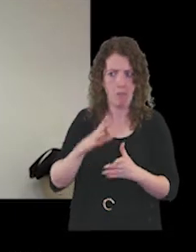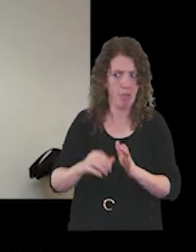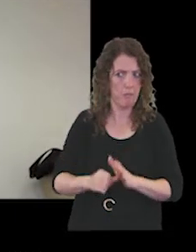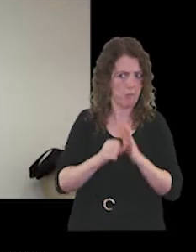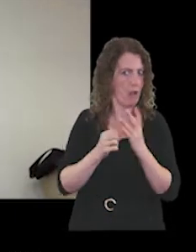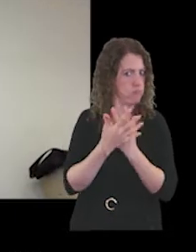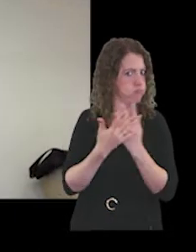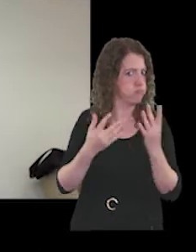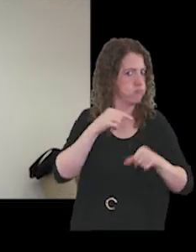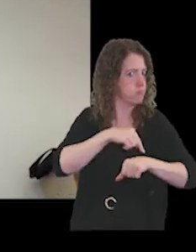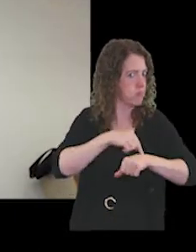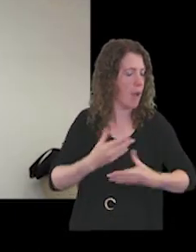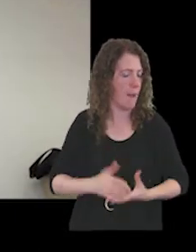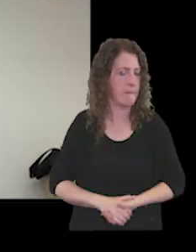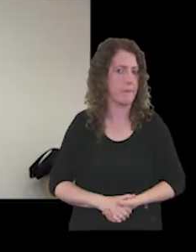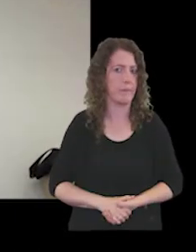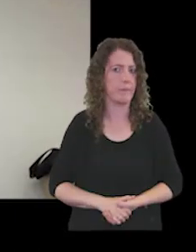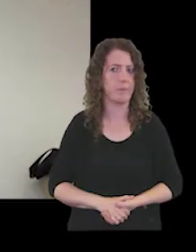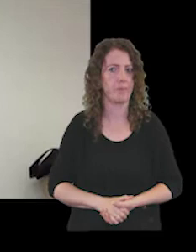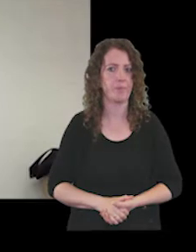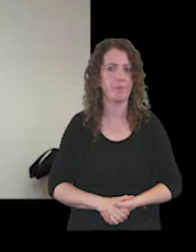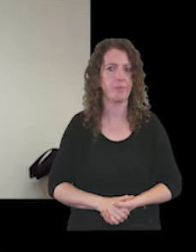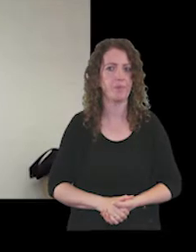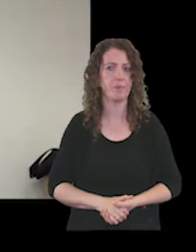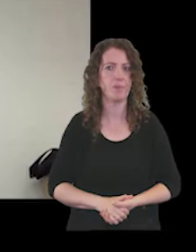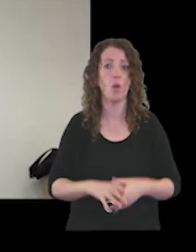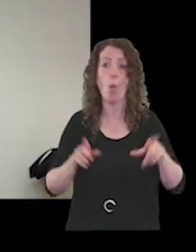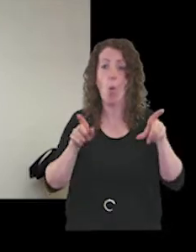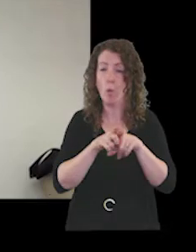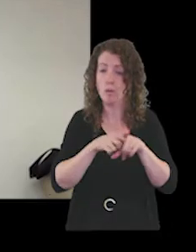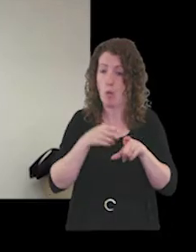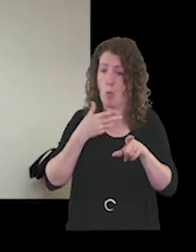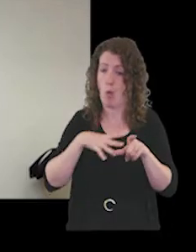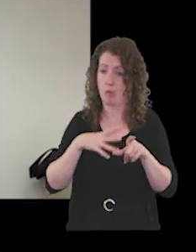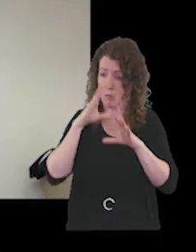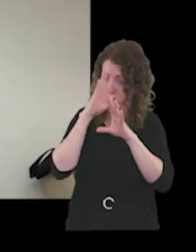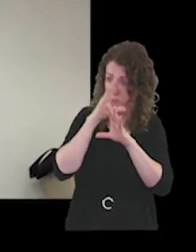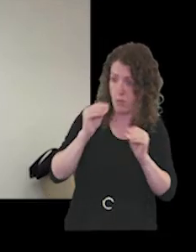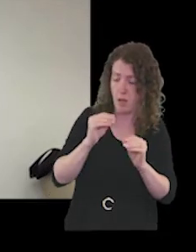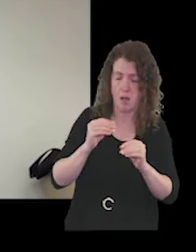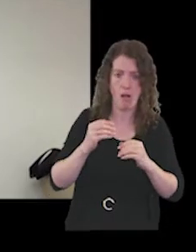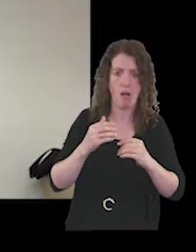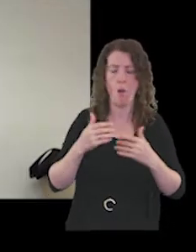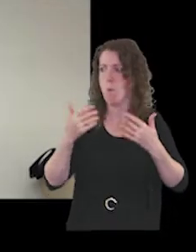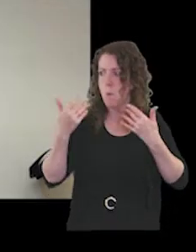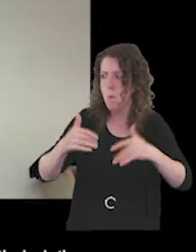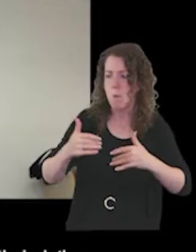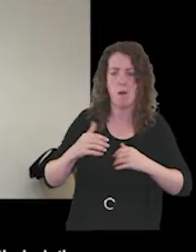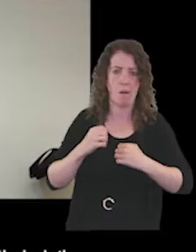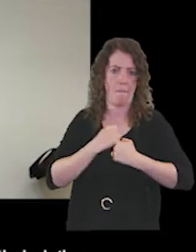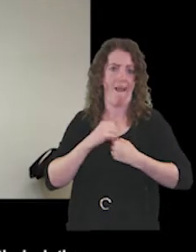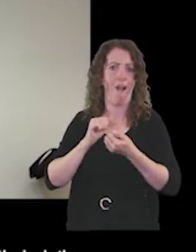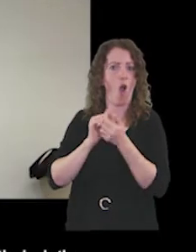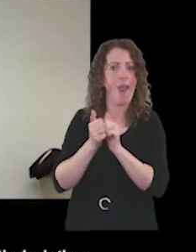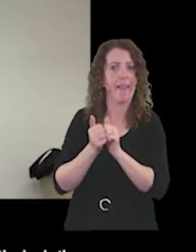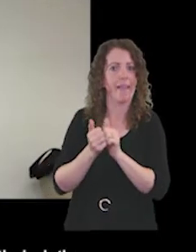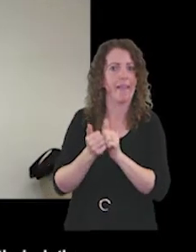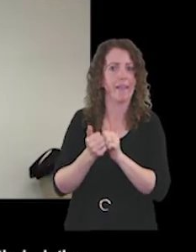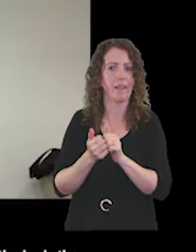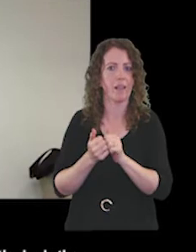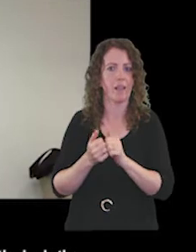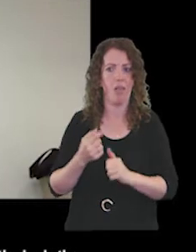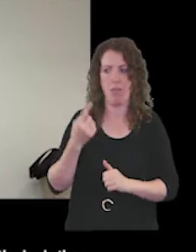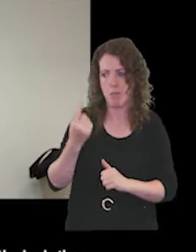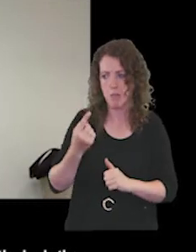many, many times. I also want to put on record my admiration for colleagues who have been